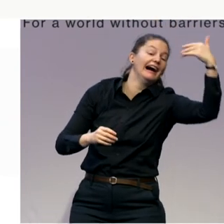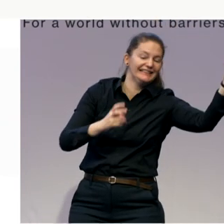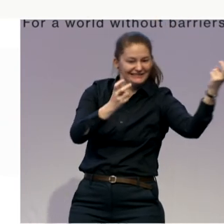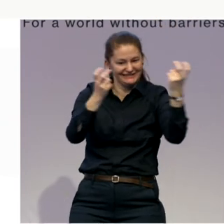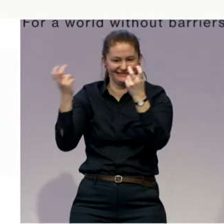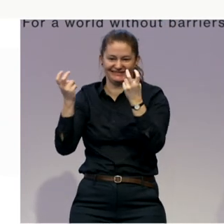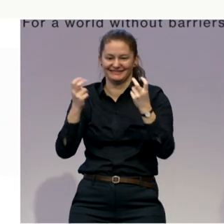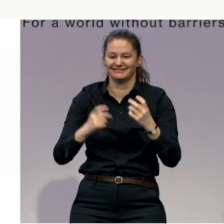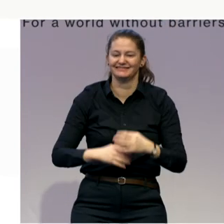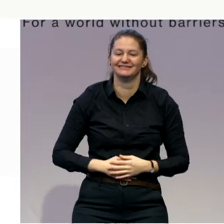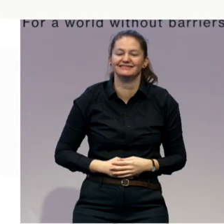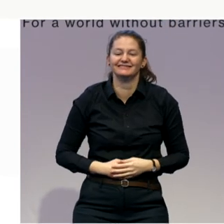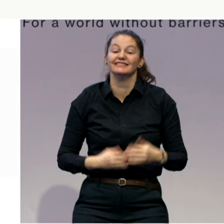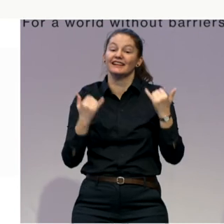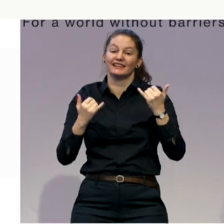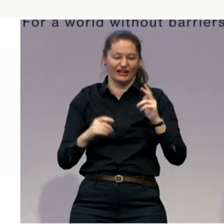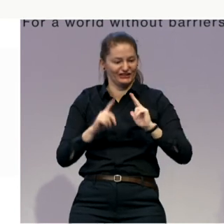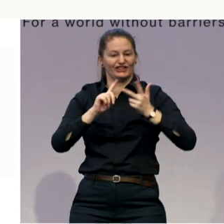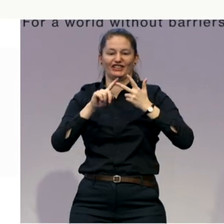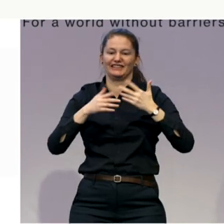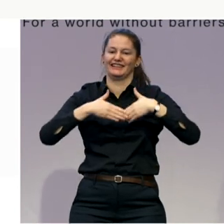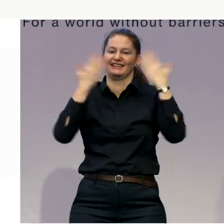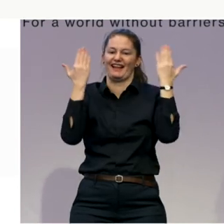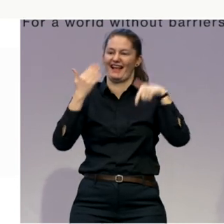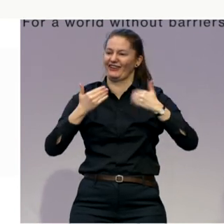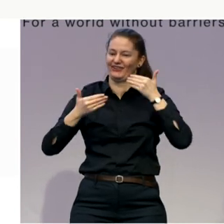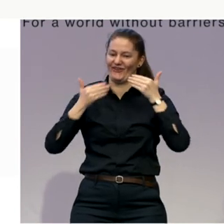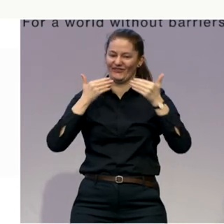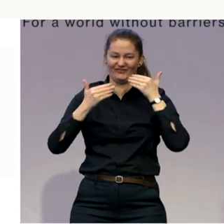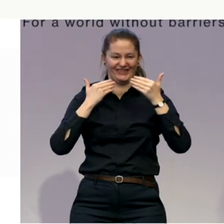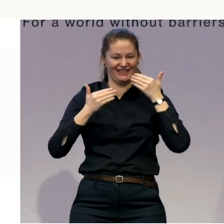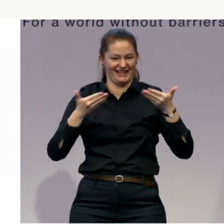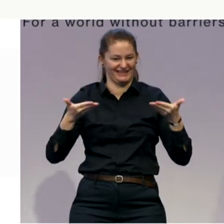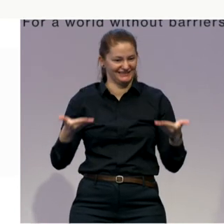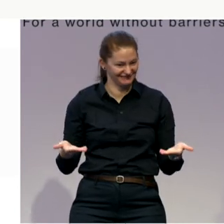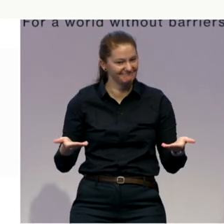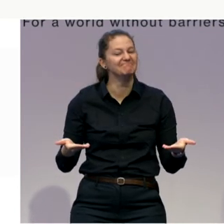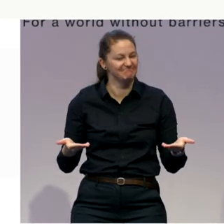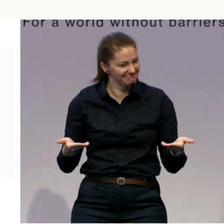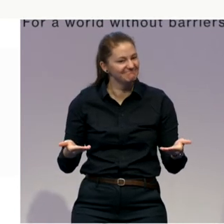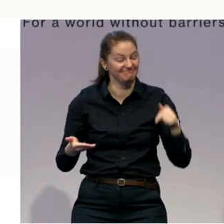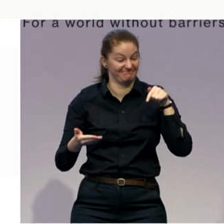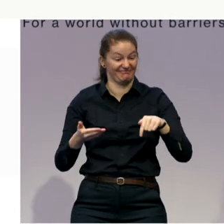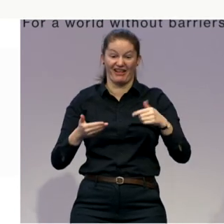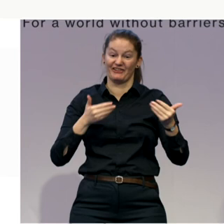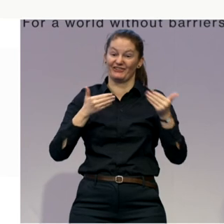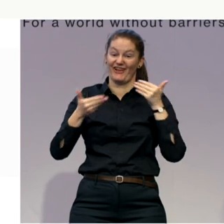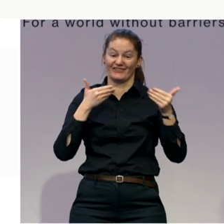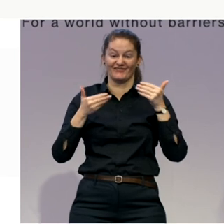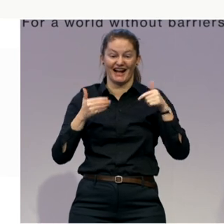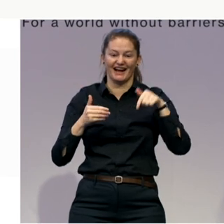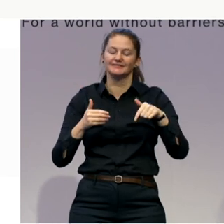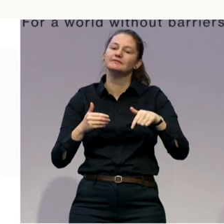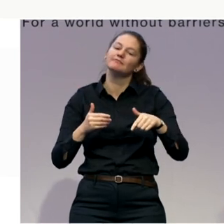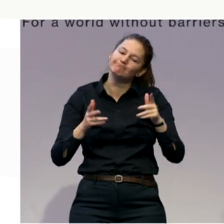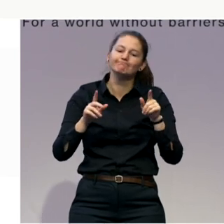who've been with us, we have tried to make sure the conference is more experiential. And we've had film to start our day for